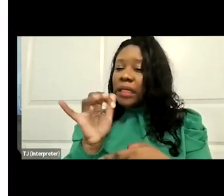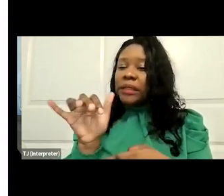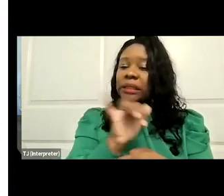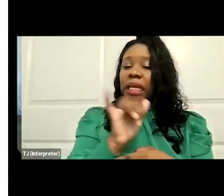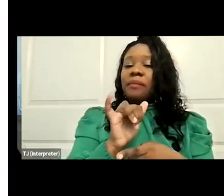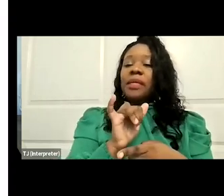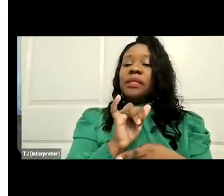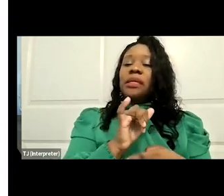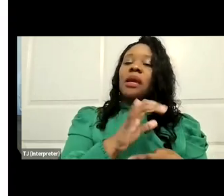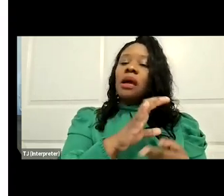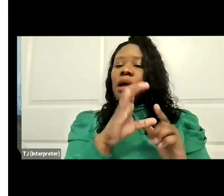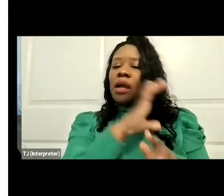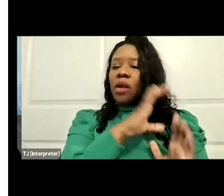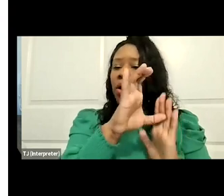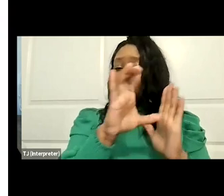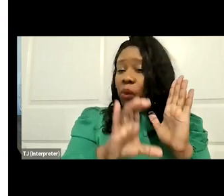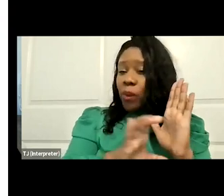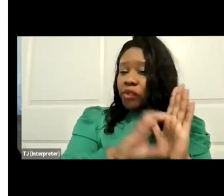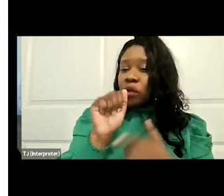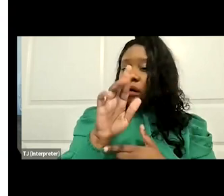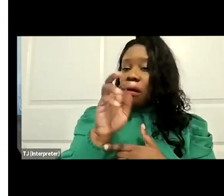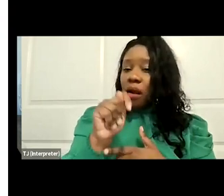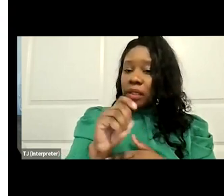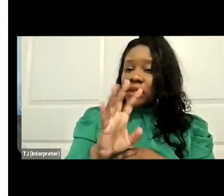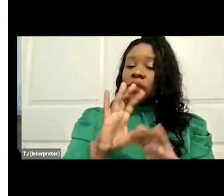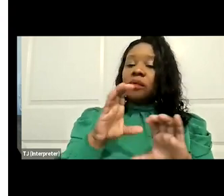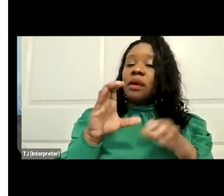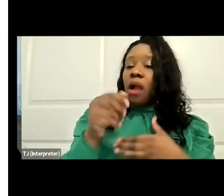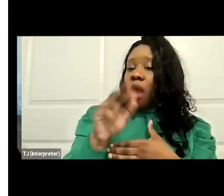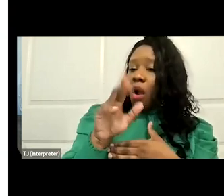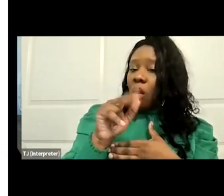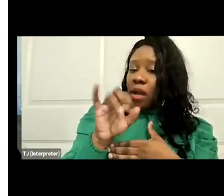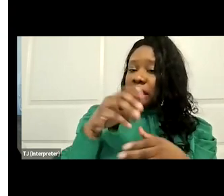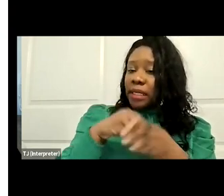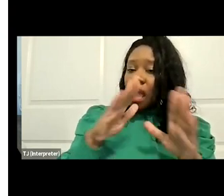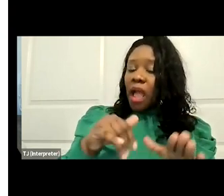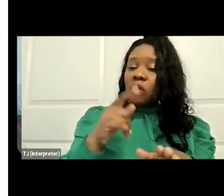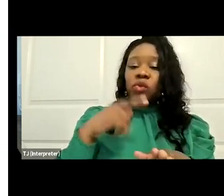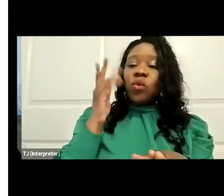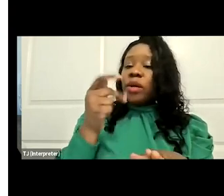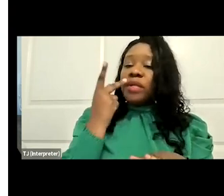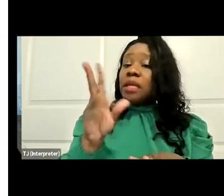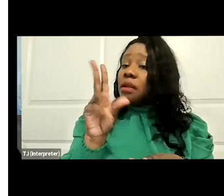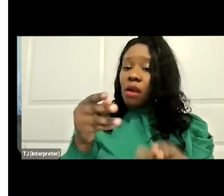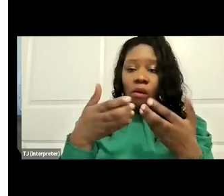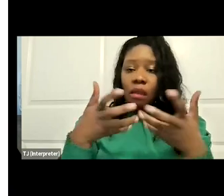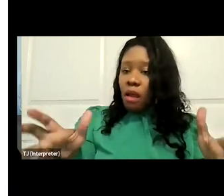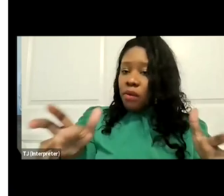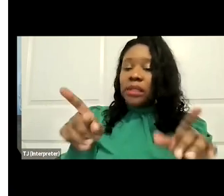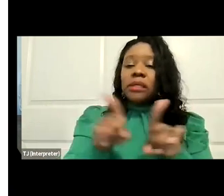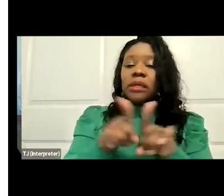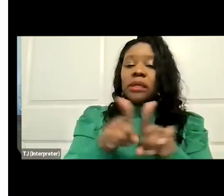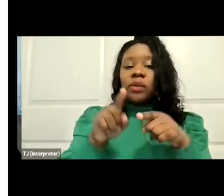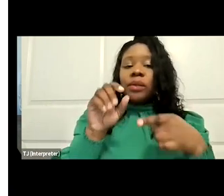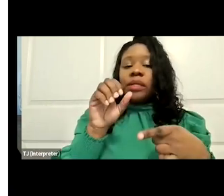Caucus in the House, will see no losses. And Senator Susan Collins and